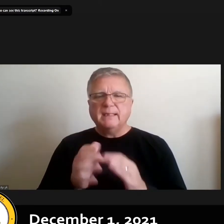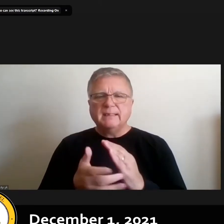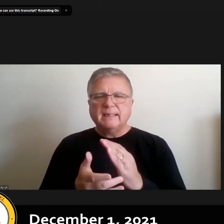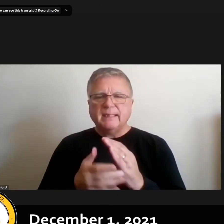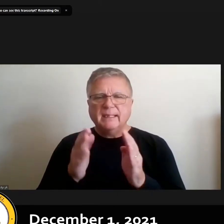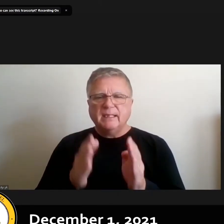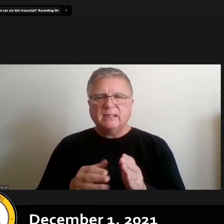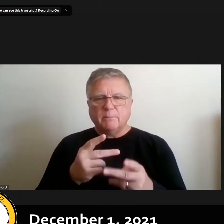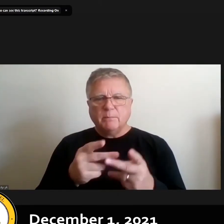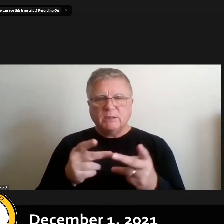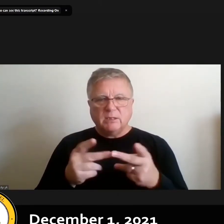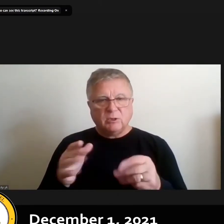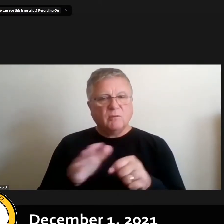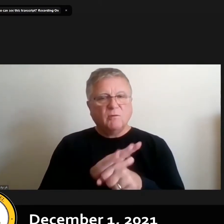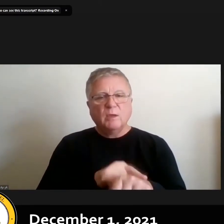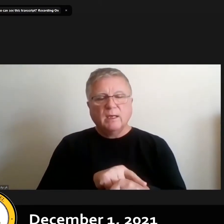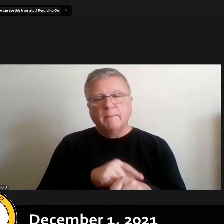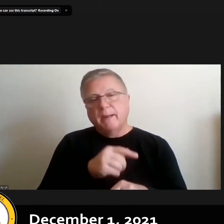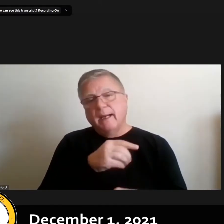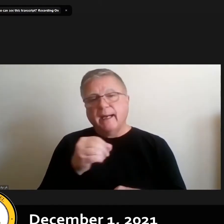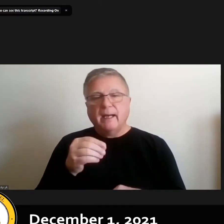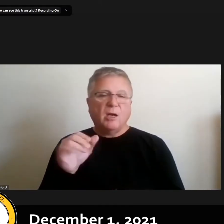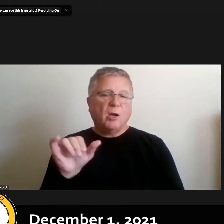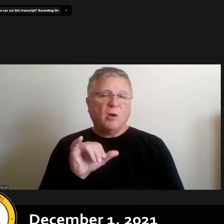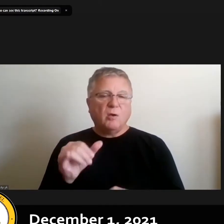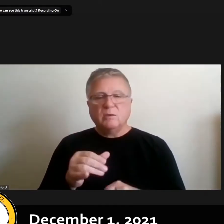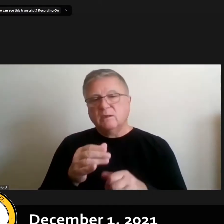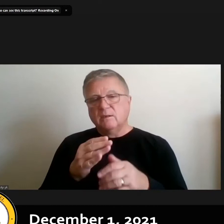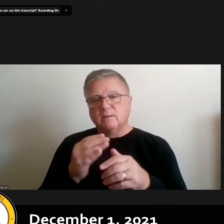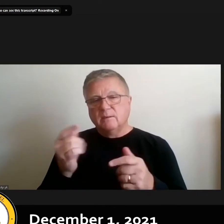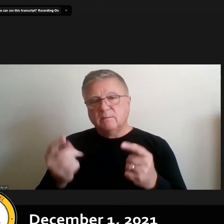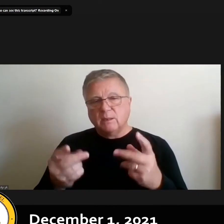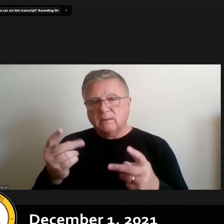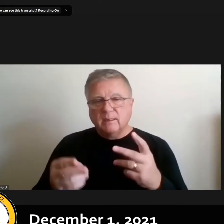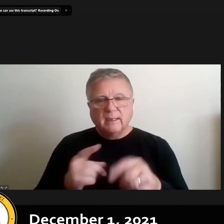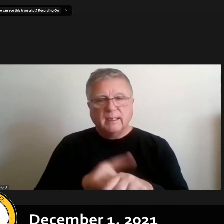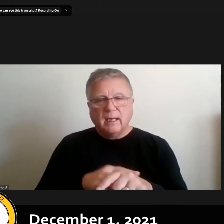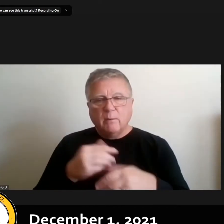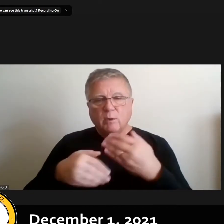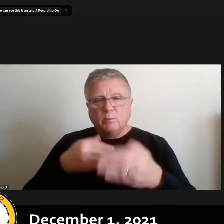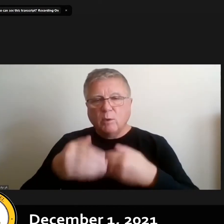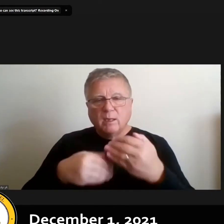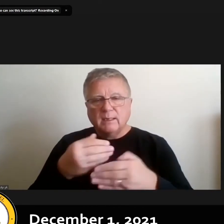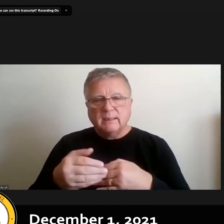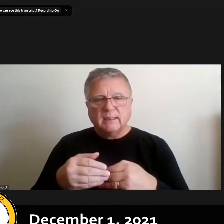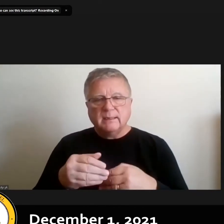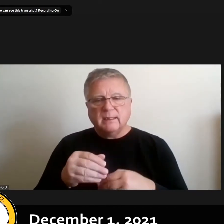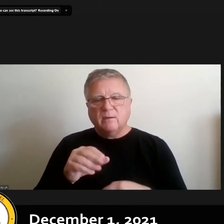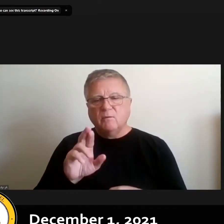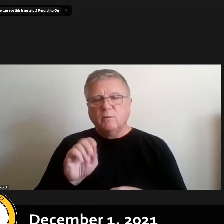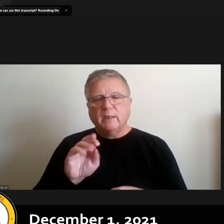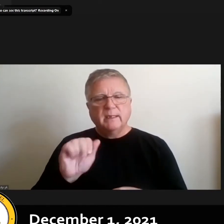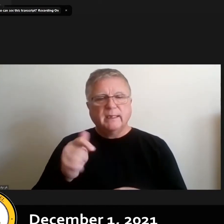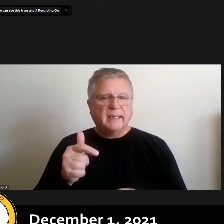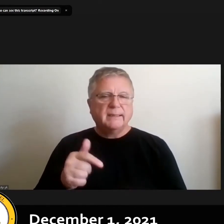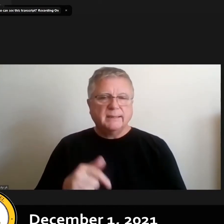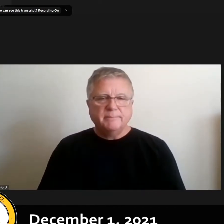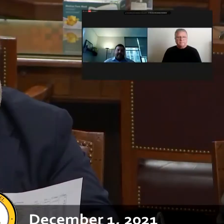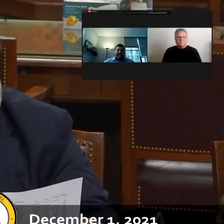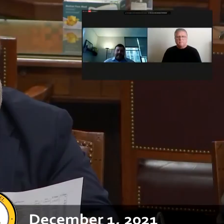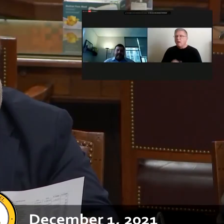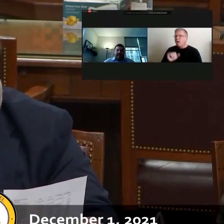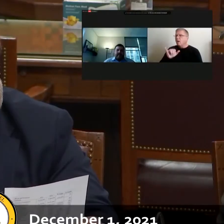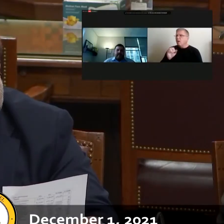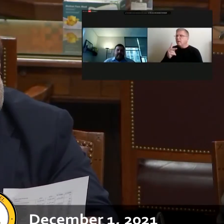full-time and are also splitting time between processing things for free taxing bodies okay all right thanks for that